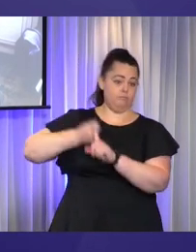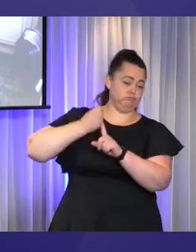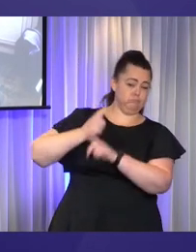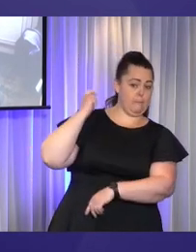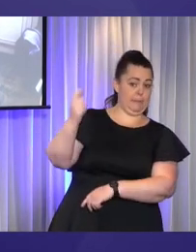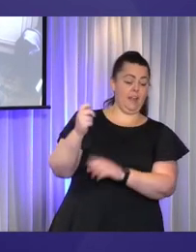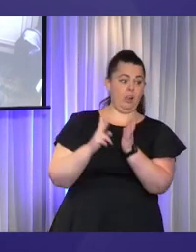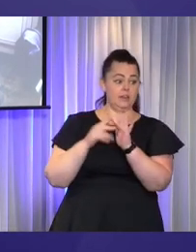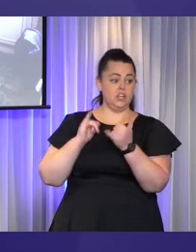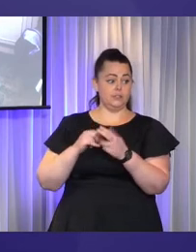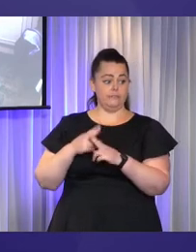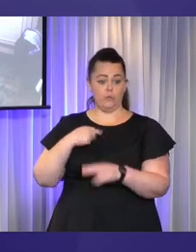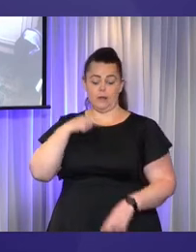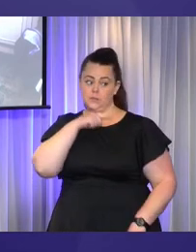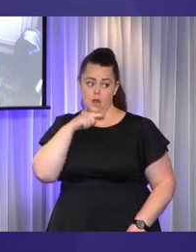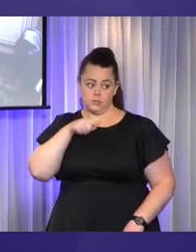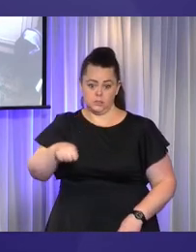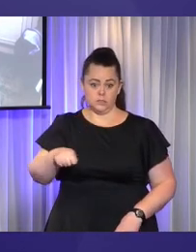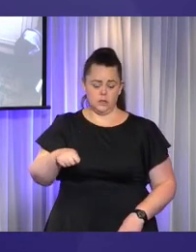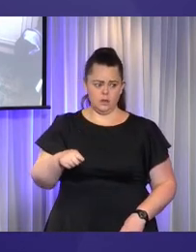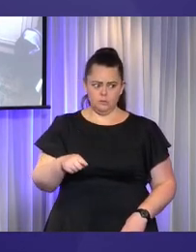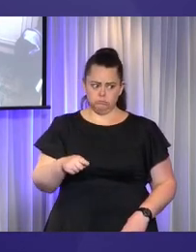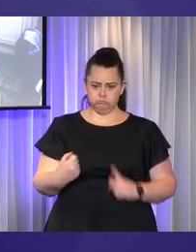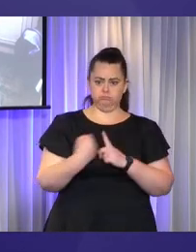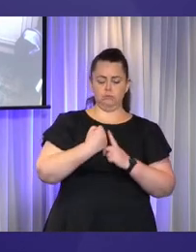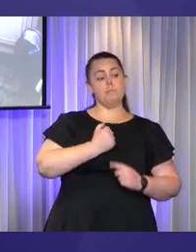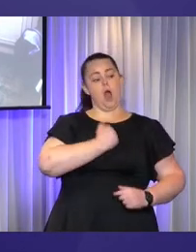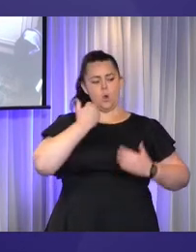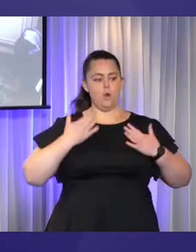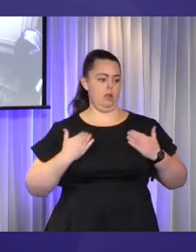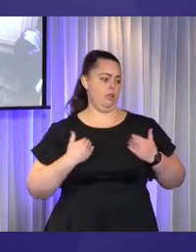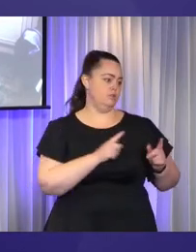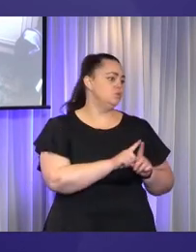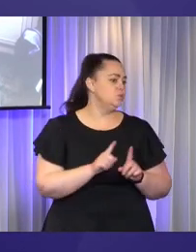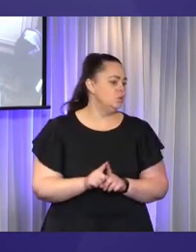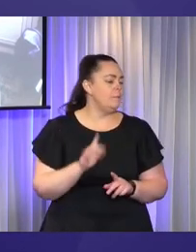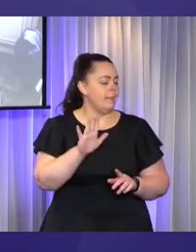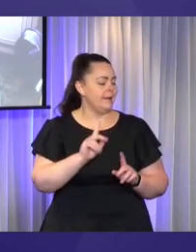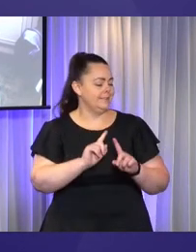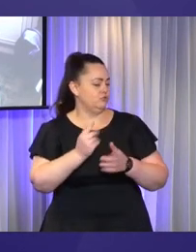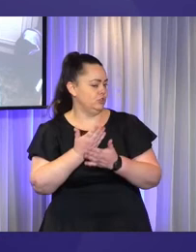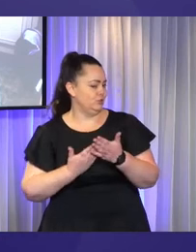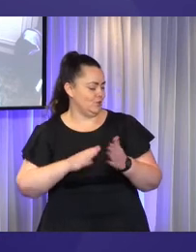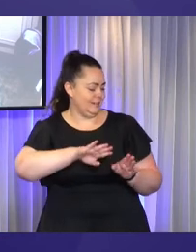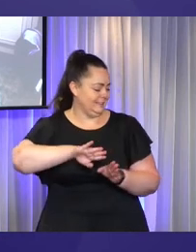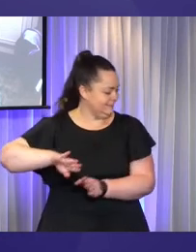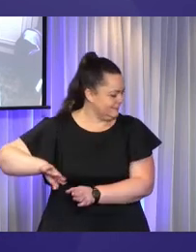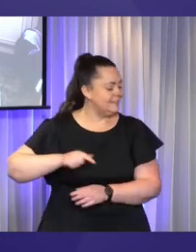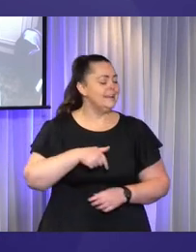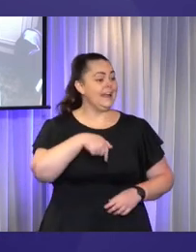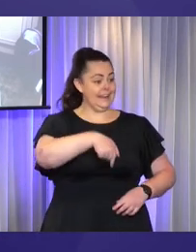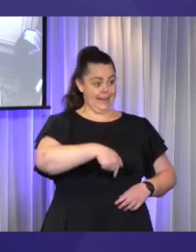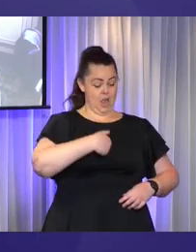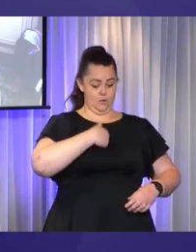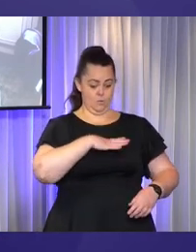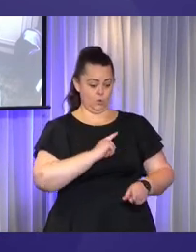very profound impacts on my own health. But perhaps that's another story. I want to touch here, perhaps,